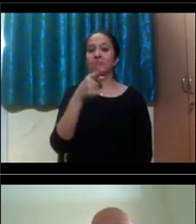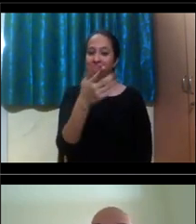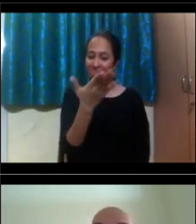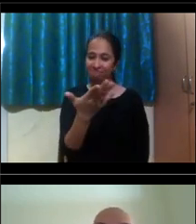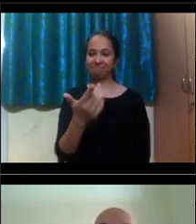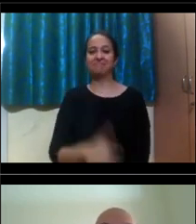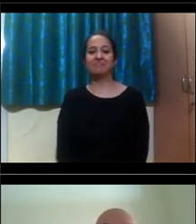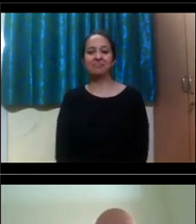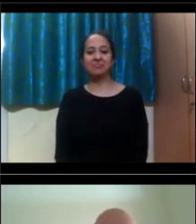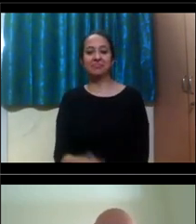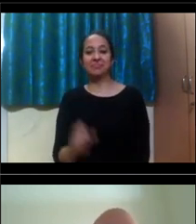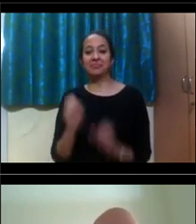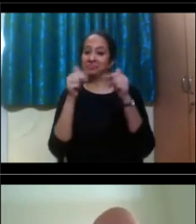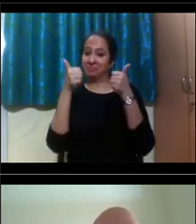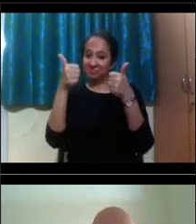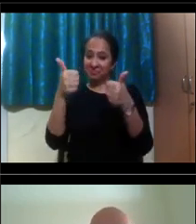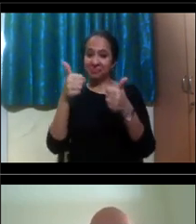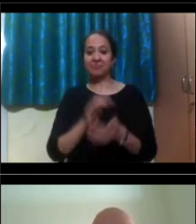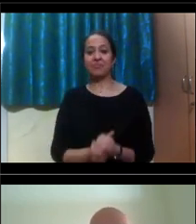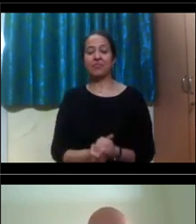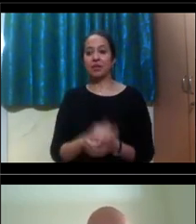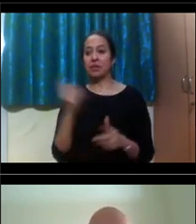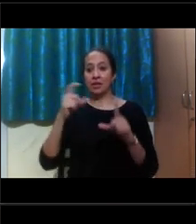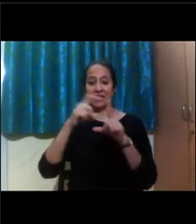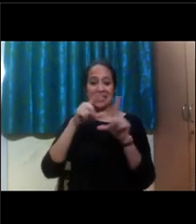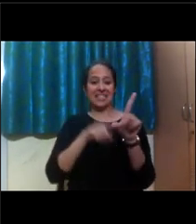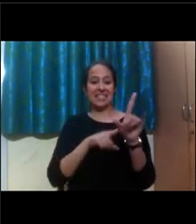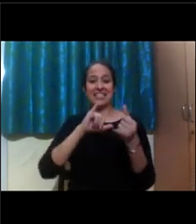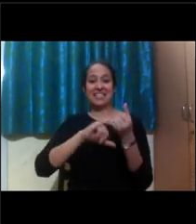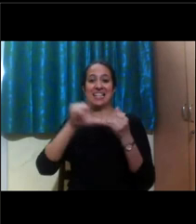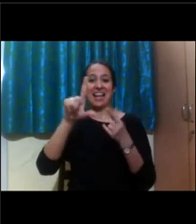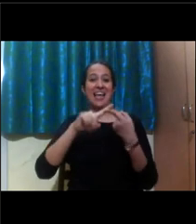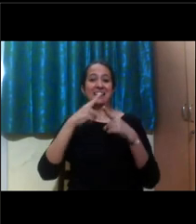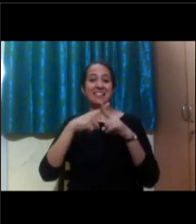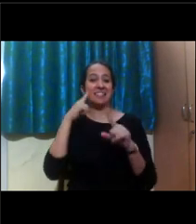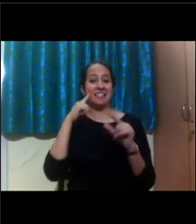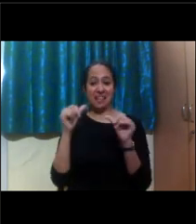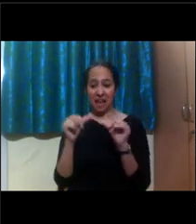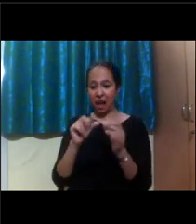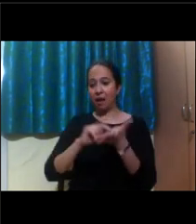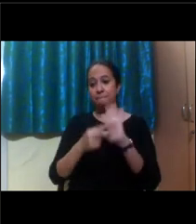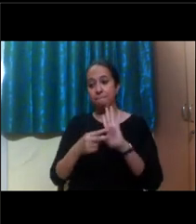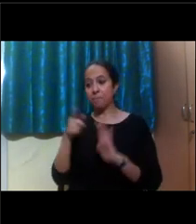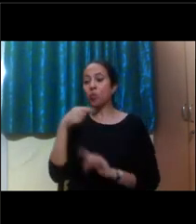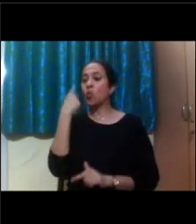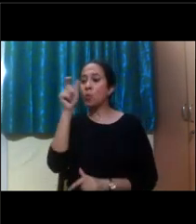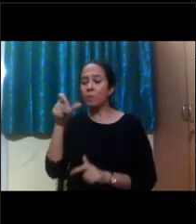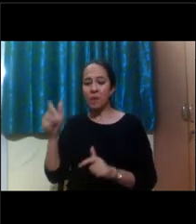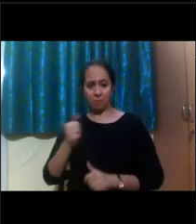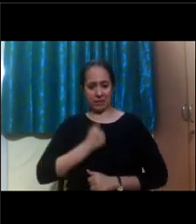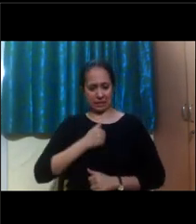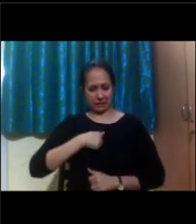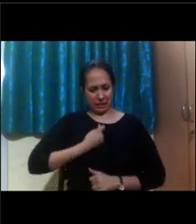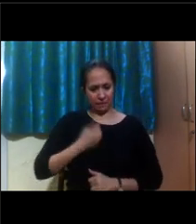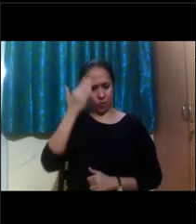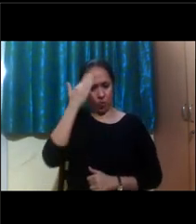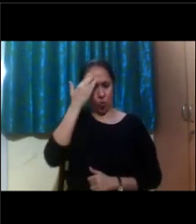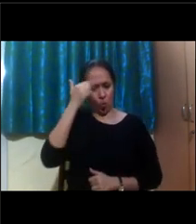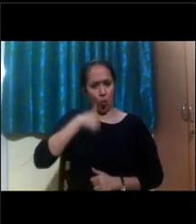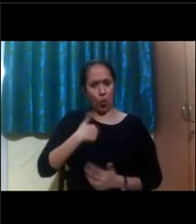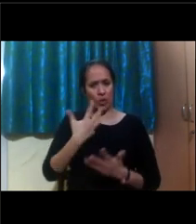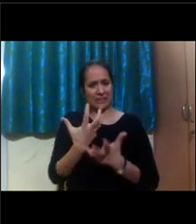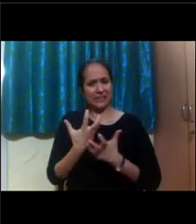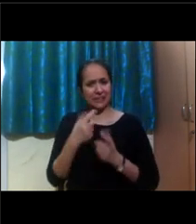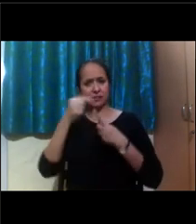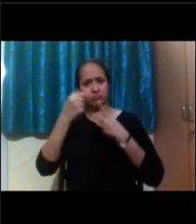Yes. And, um, so when it comes to dyslexia, you know, like I said, we're going to tailor individually to you, but some of the things that we, that initially kind of come to mind